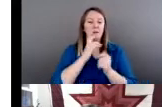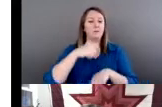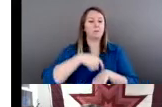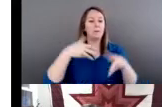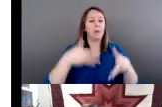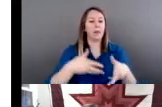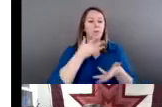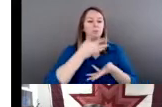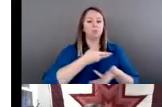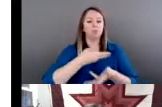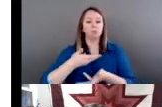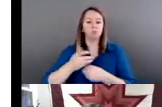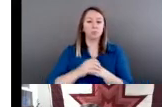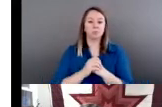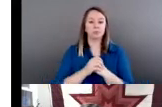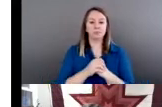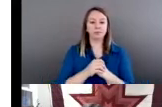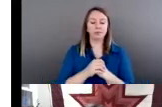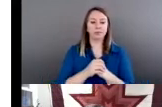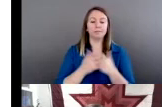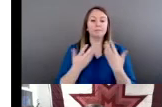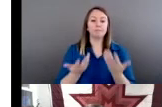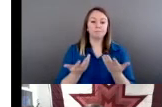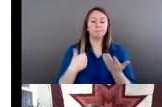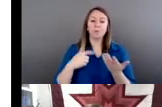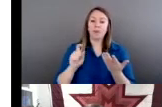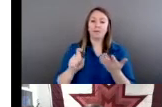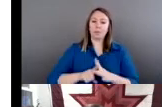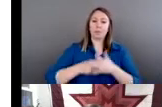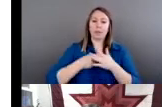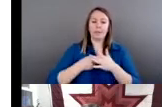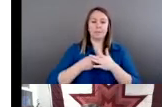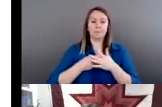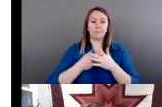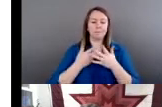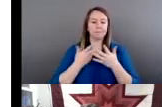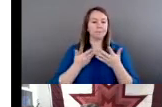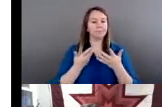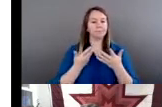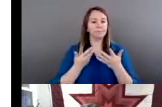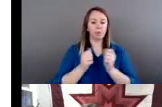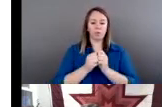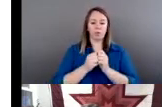We have to begin. Well, we have to begin in some ways with what we know.